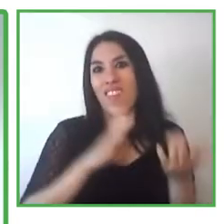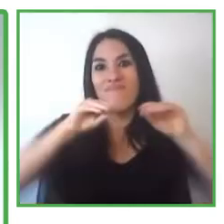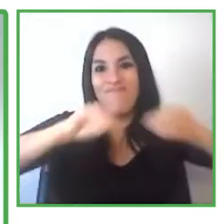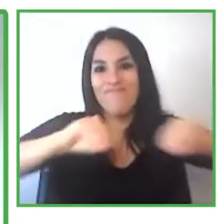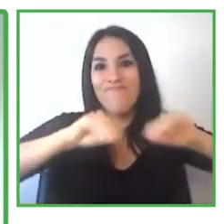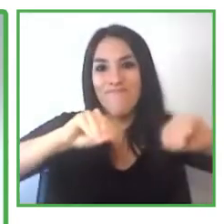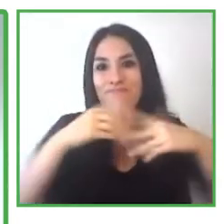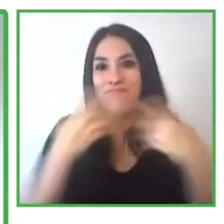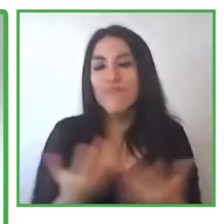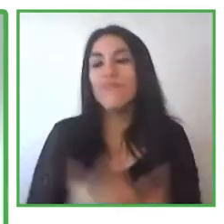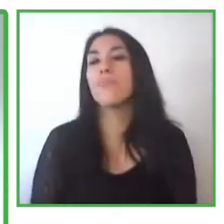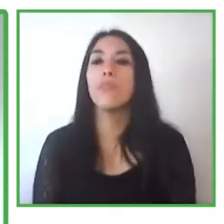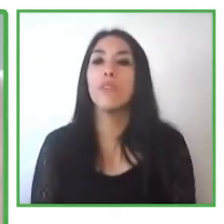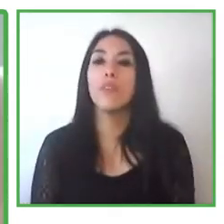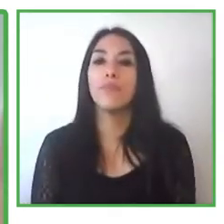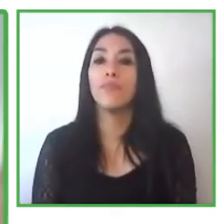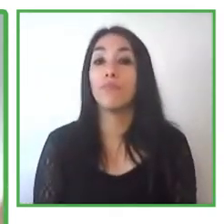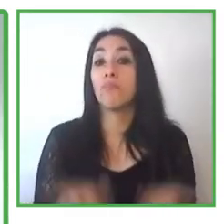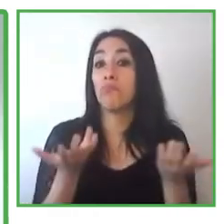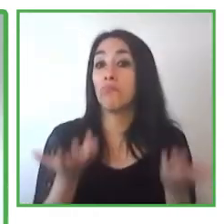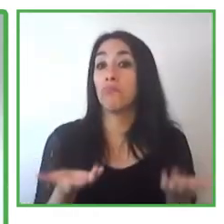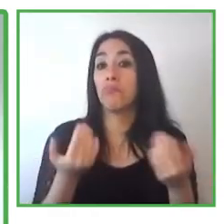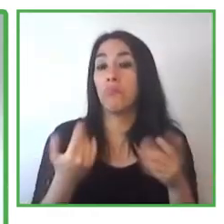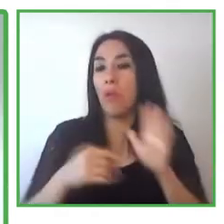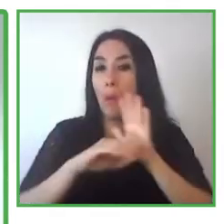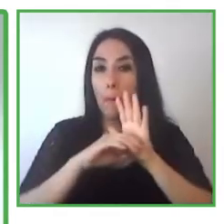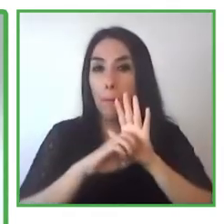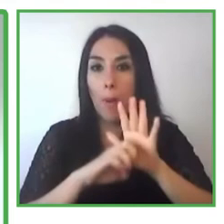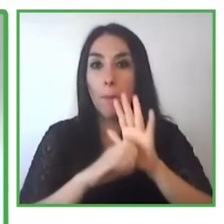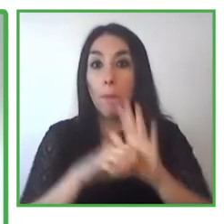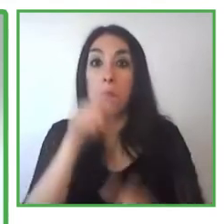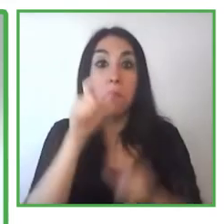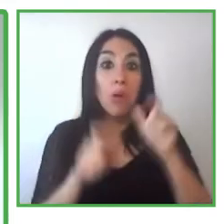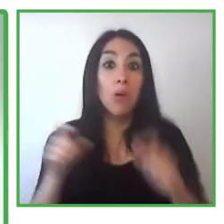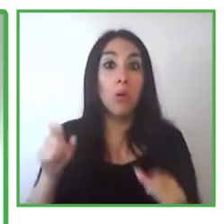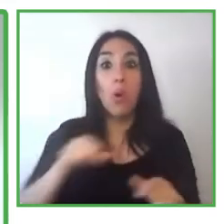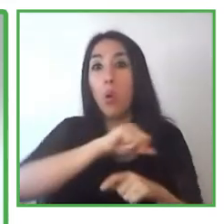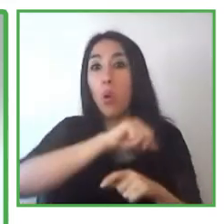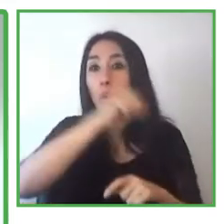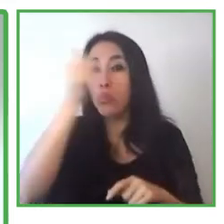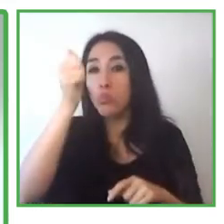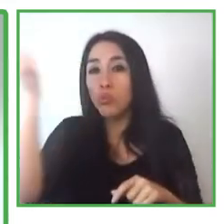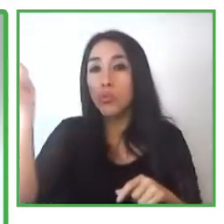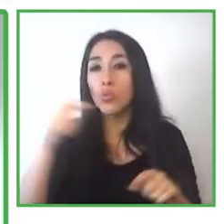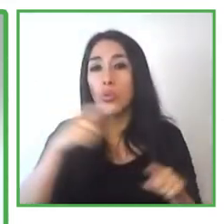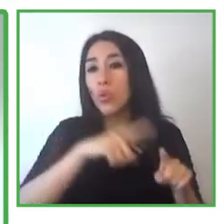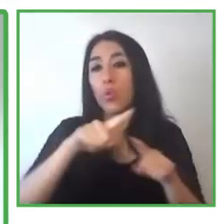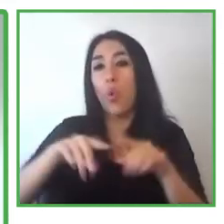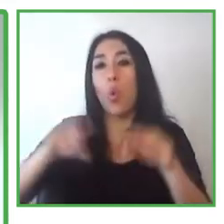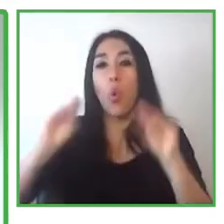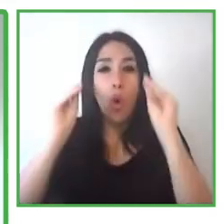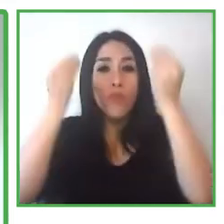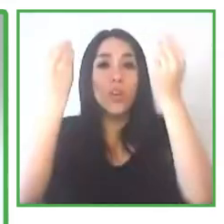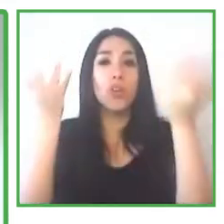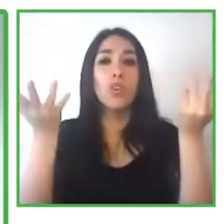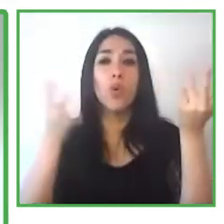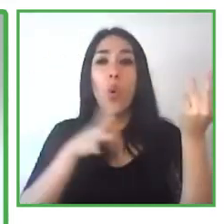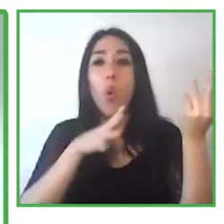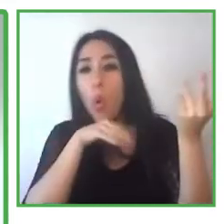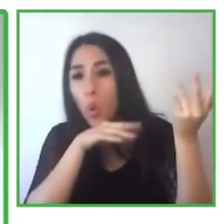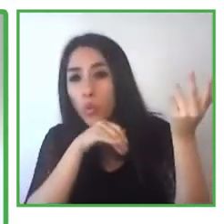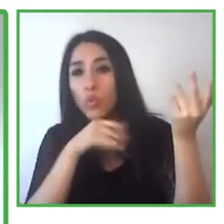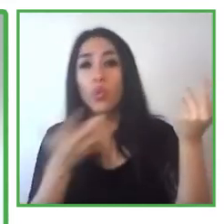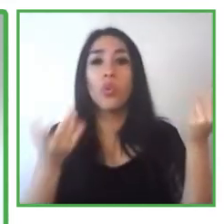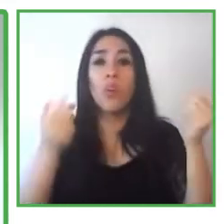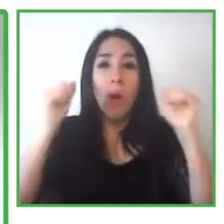and the 30 years, 40 years, not limit the